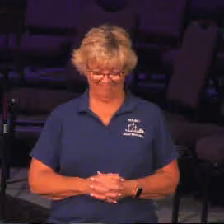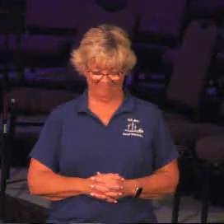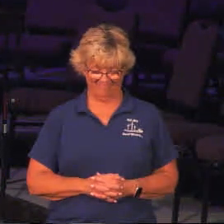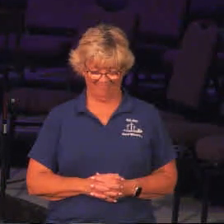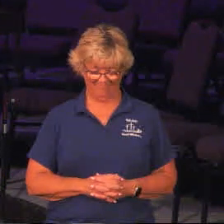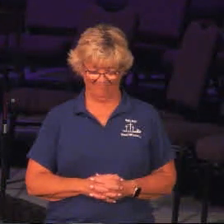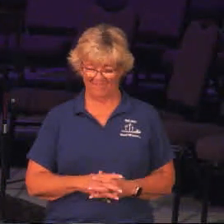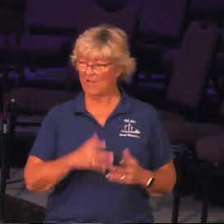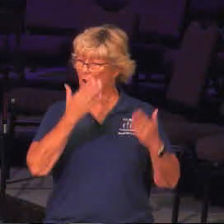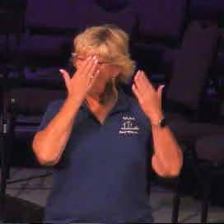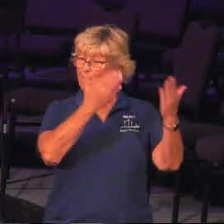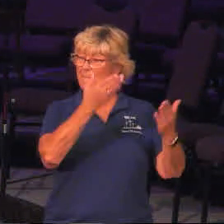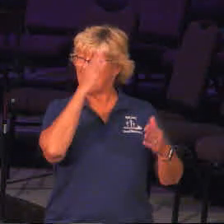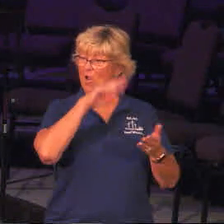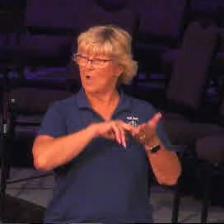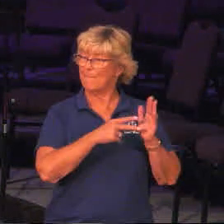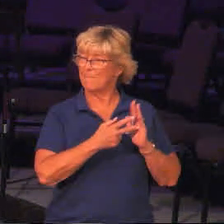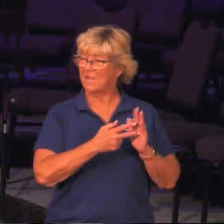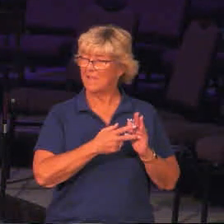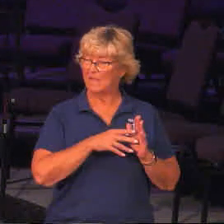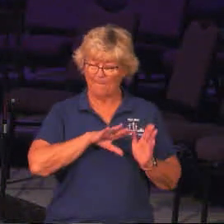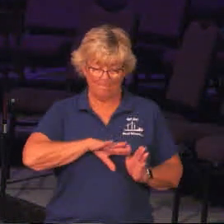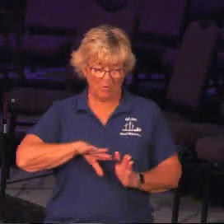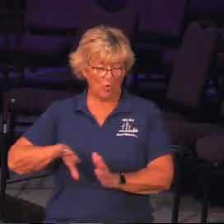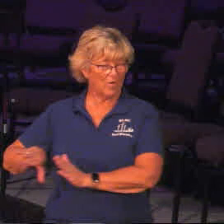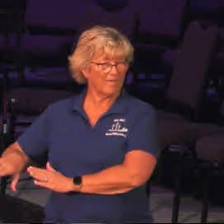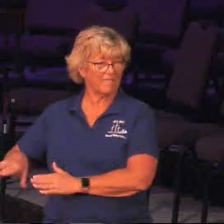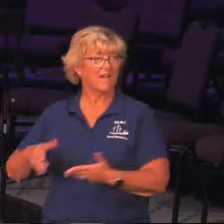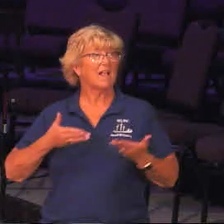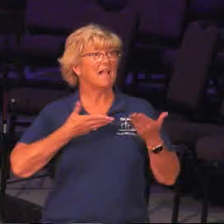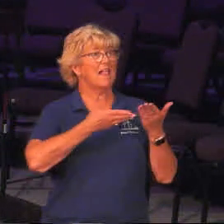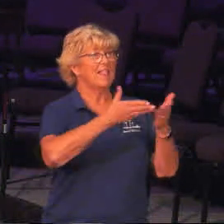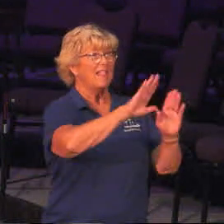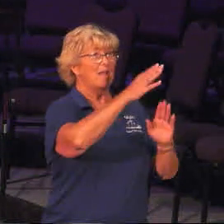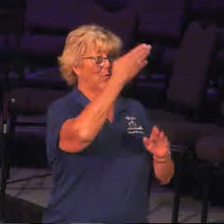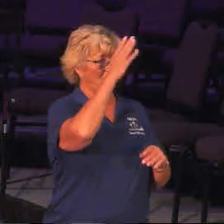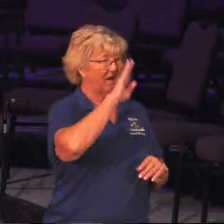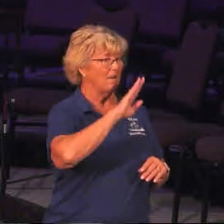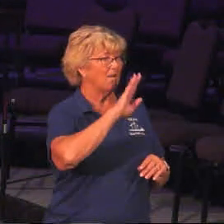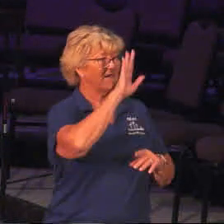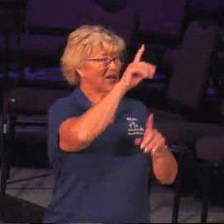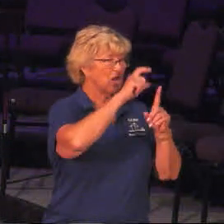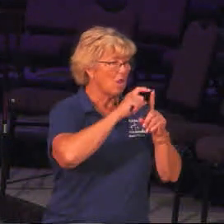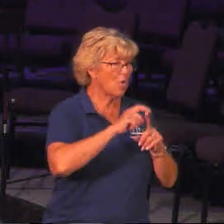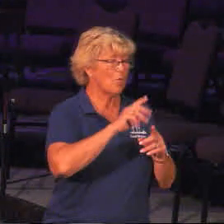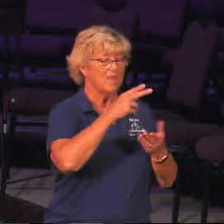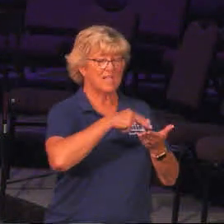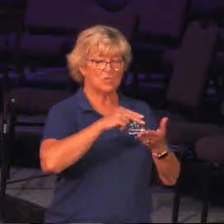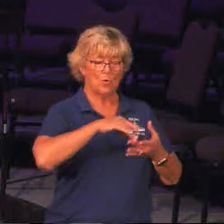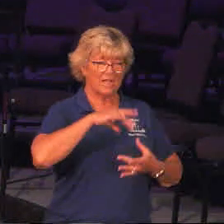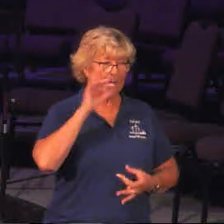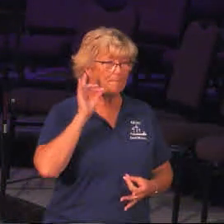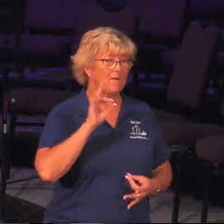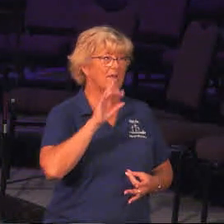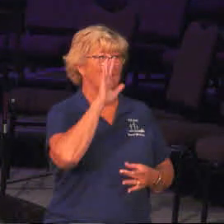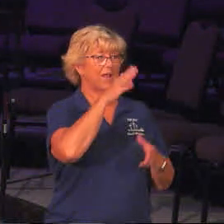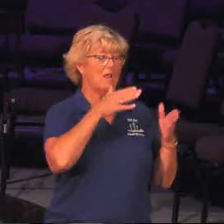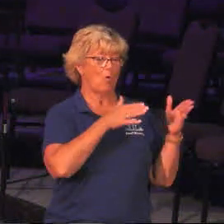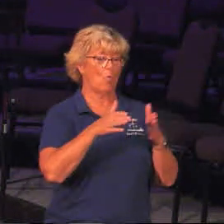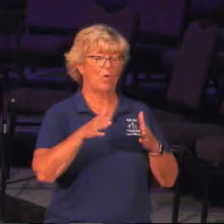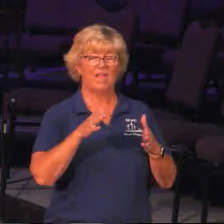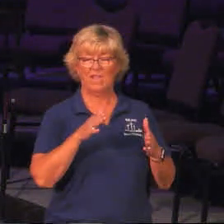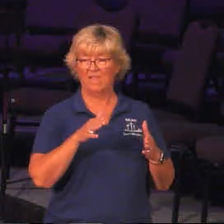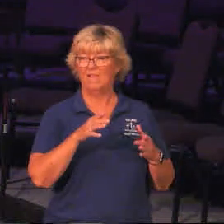See, obeying God means moving aside and allowing God, His Word, His Holy Spirit, and His way of